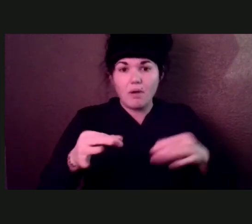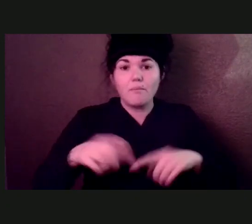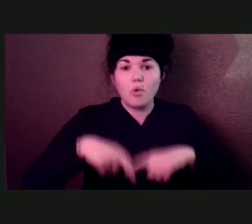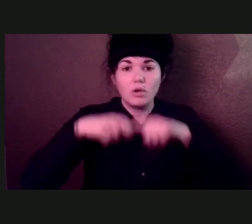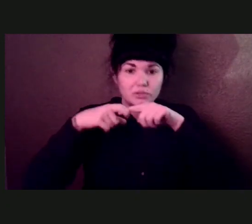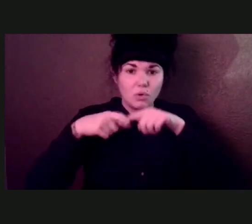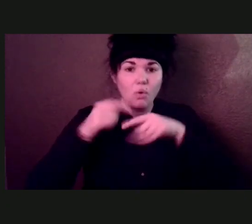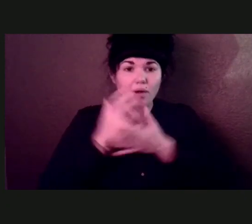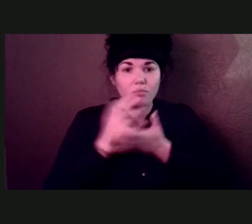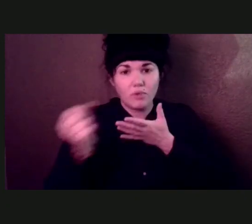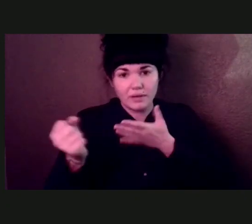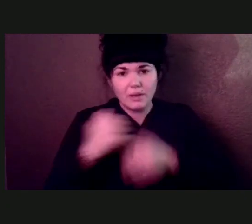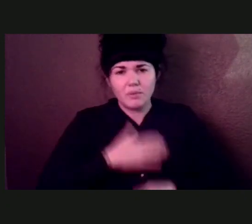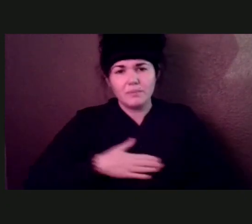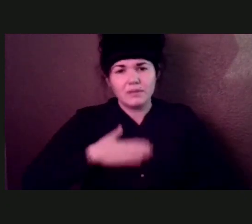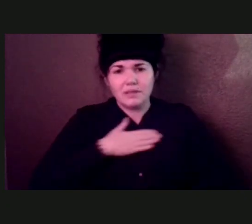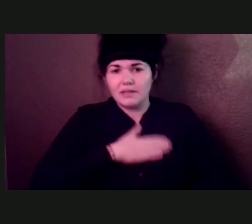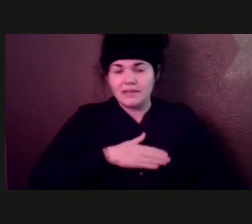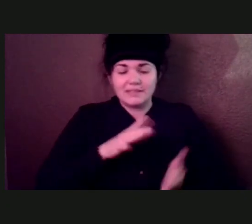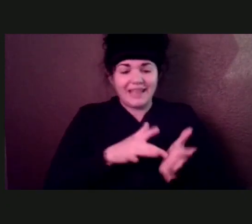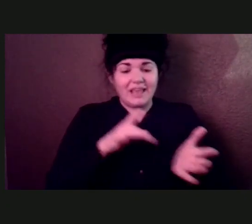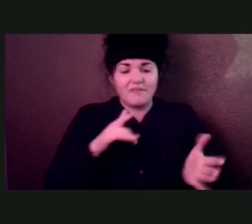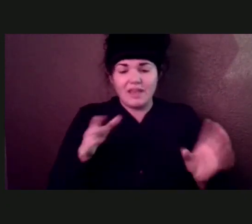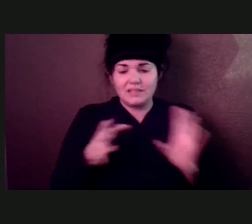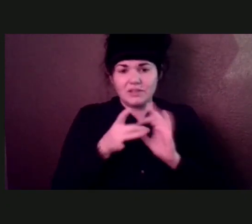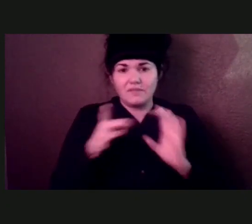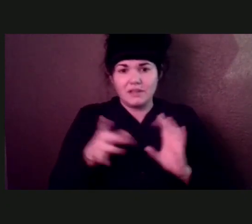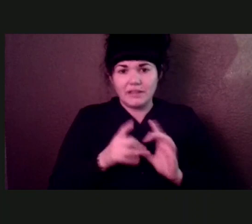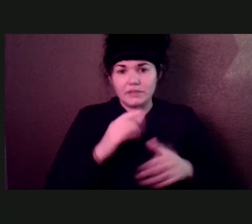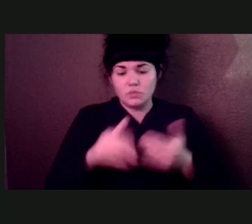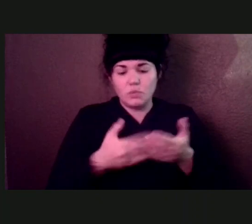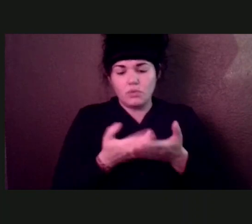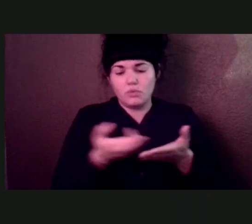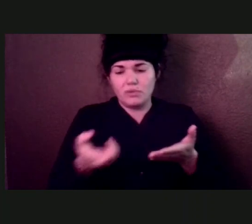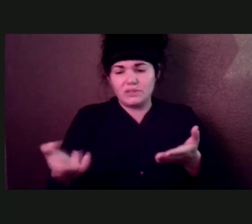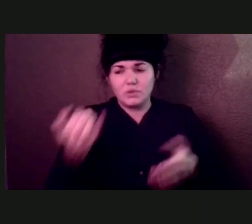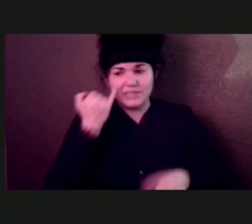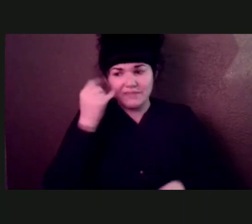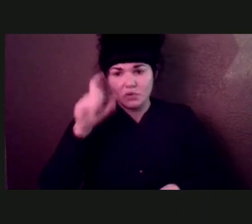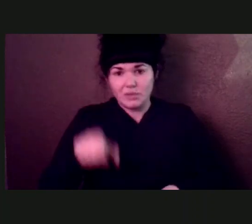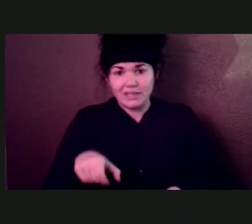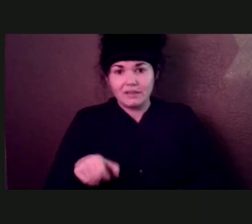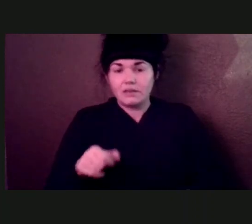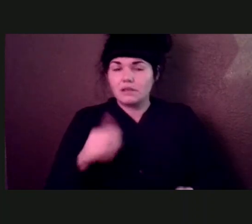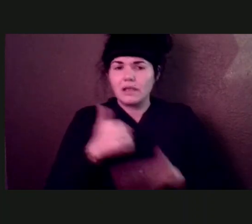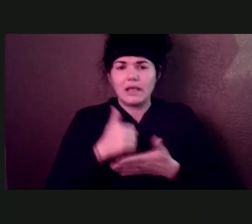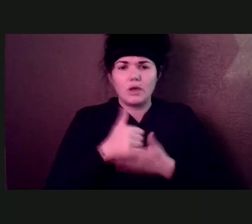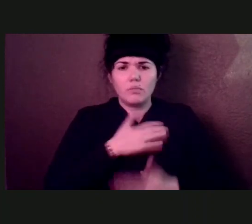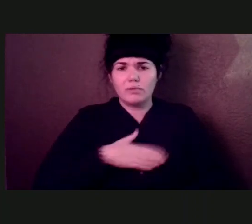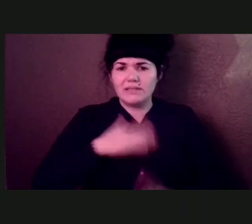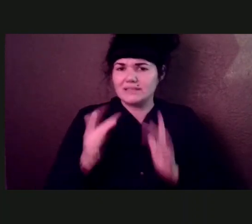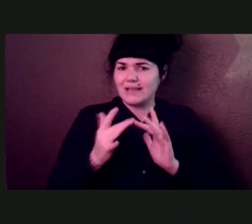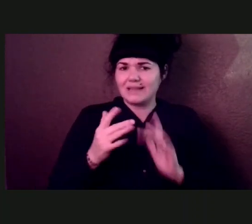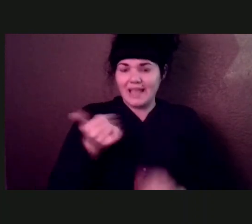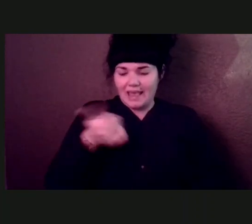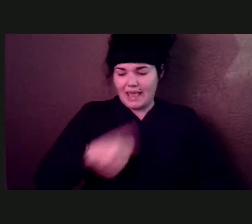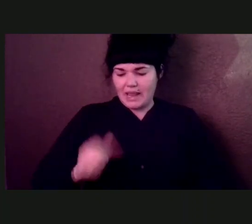these links. And if you need help, please reach out to any one of the organizations that are part of the COVID 313